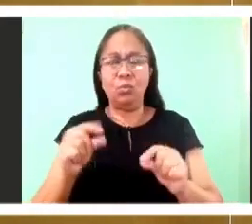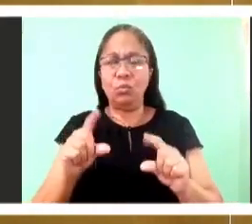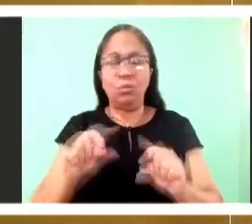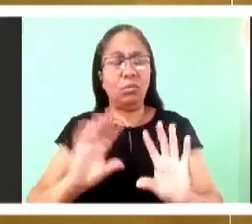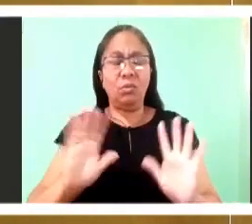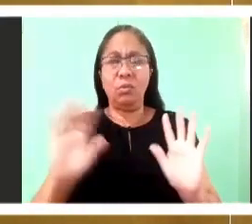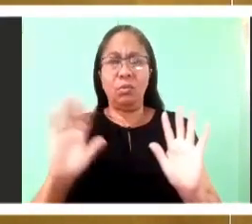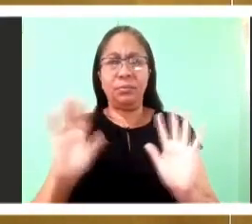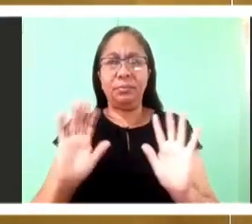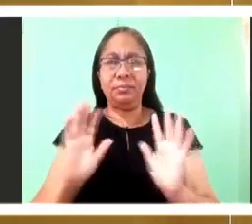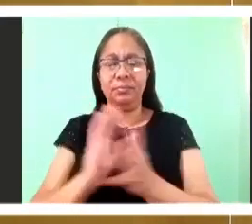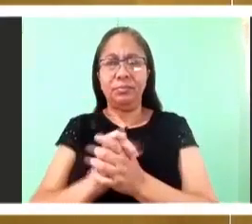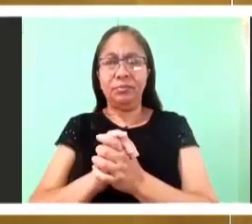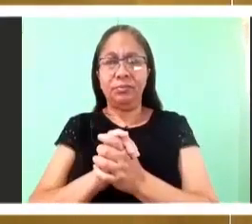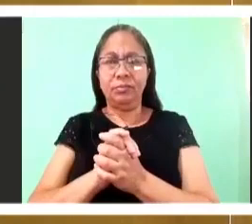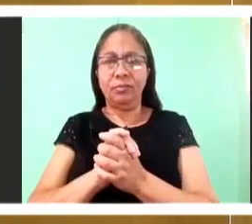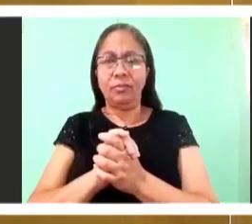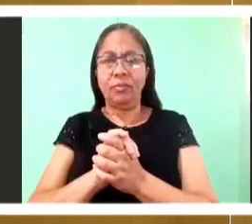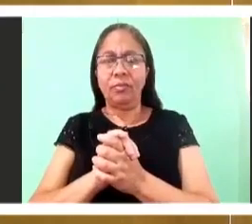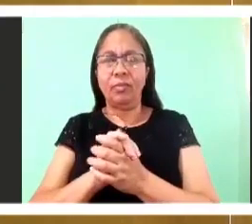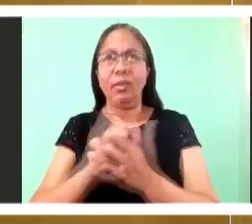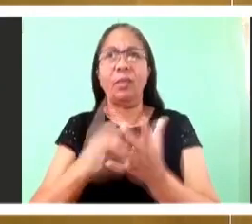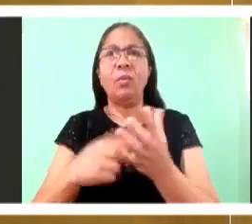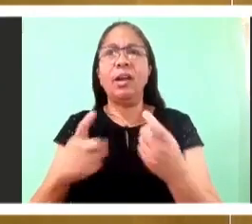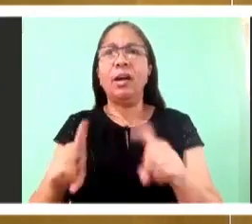Now, this is a turning point for Jesus.